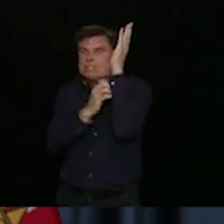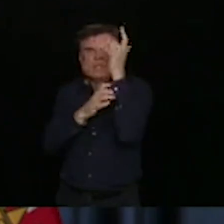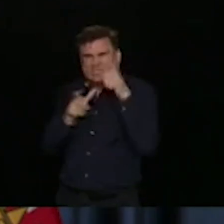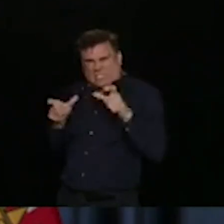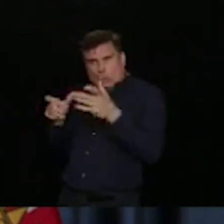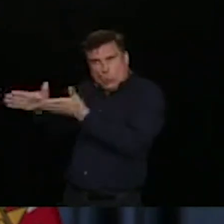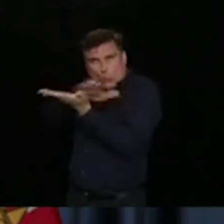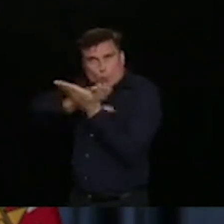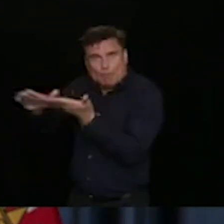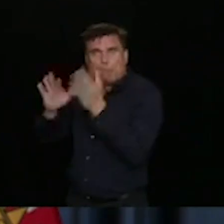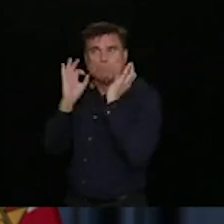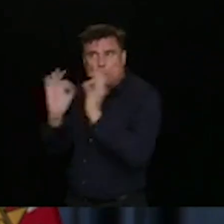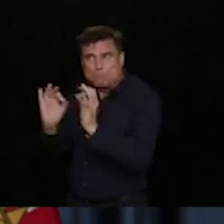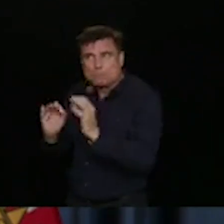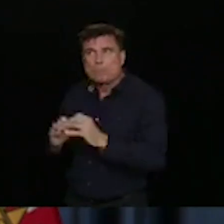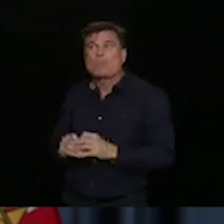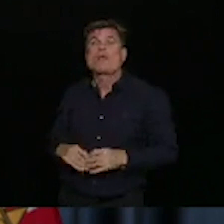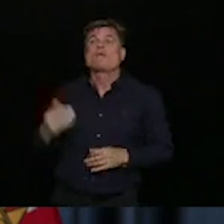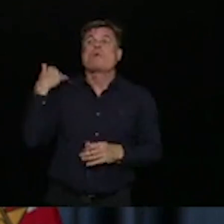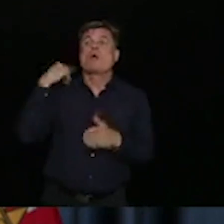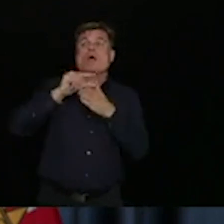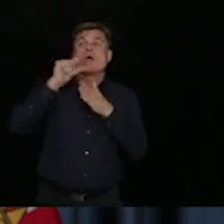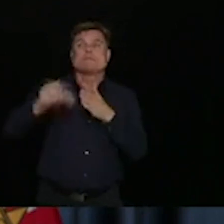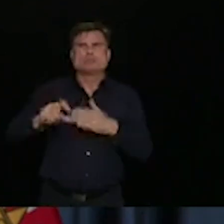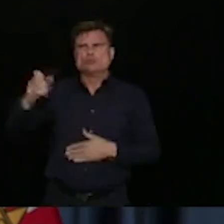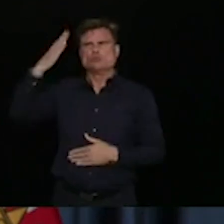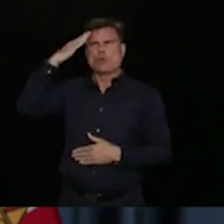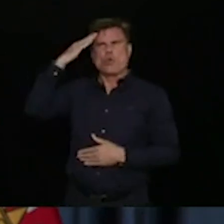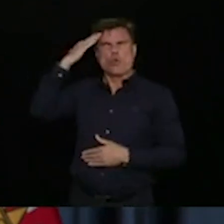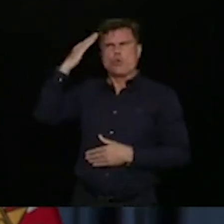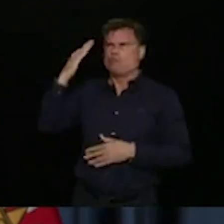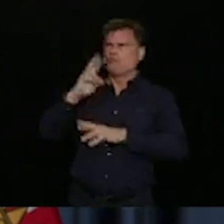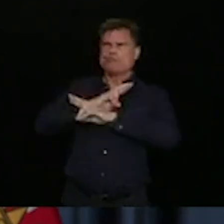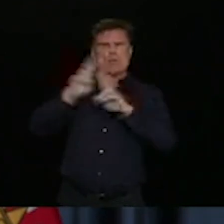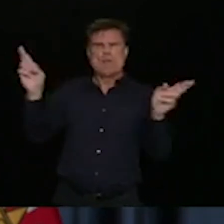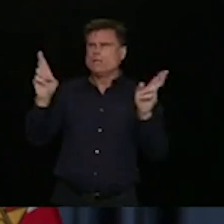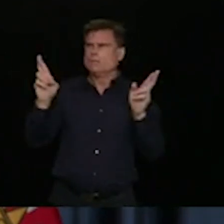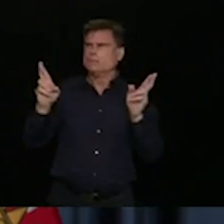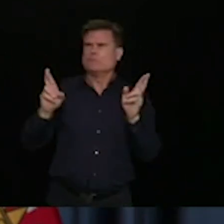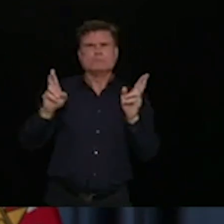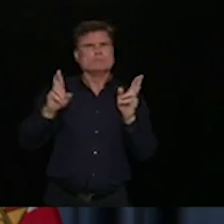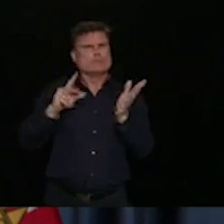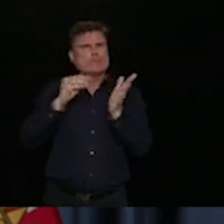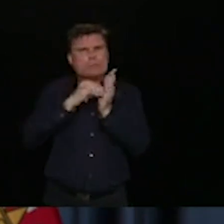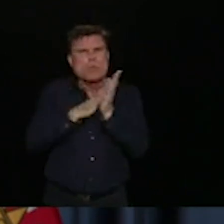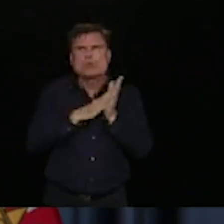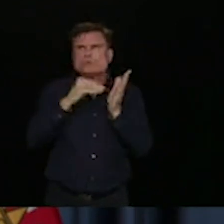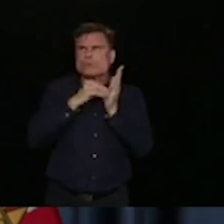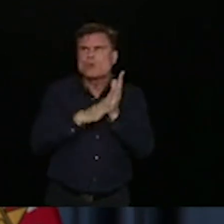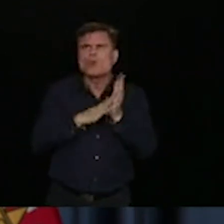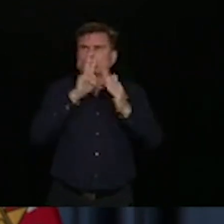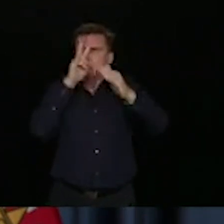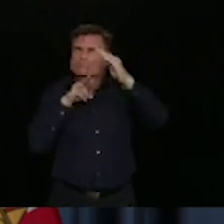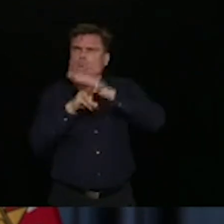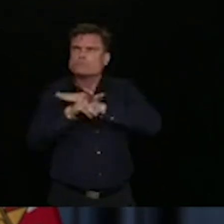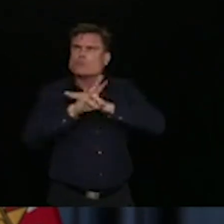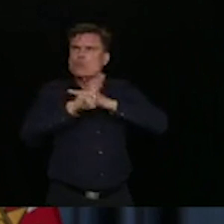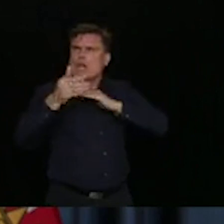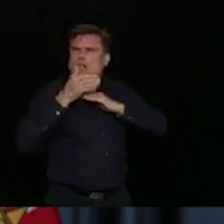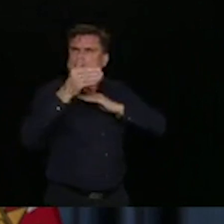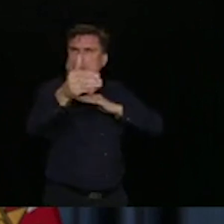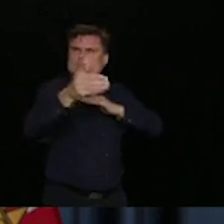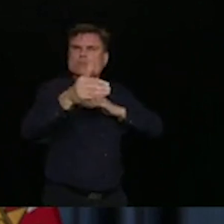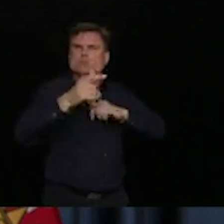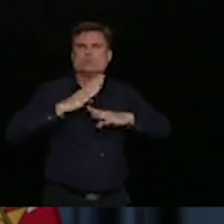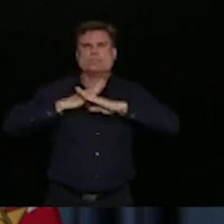The former government was well aware of this. There were numerous reports done over a decade projecting that there was going to be a reduction